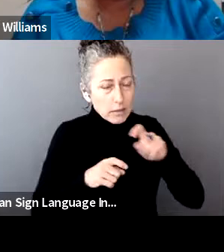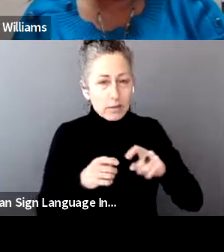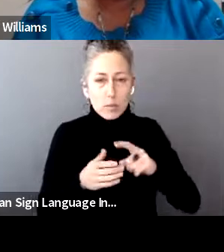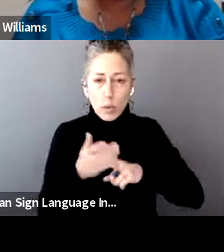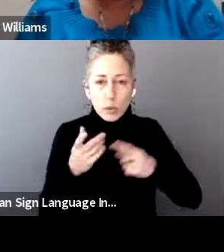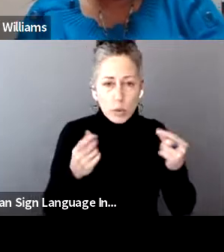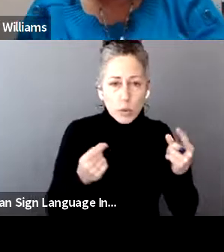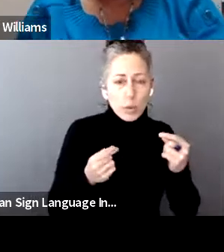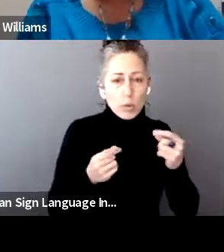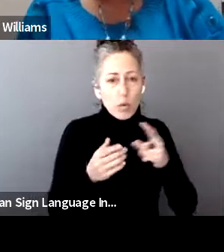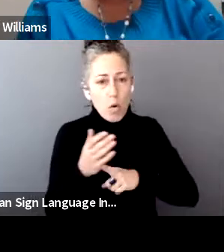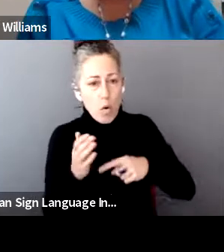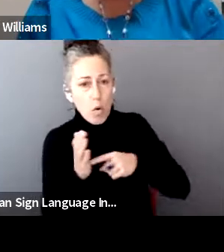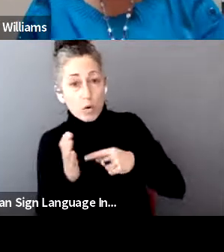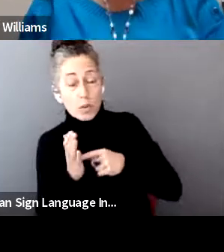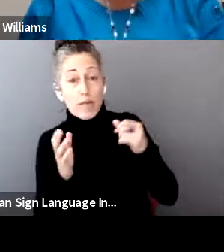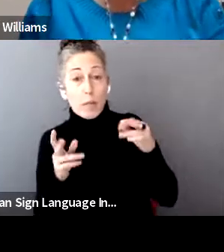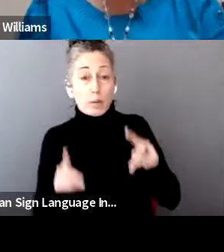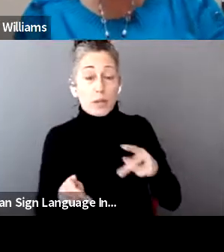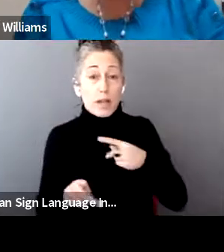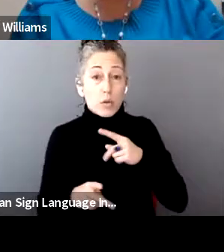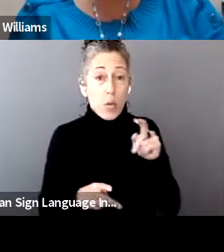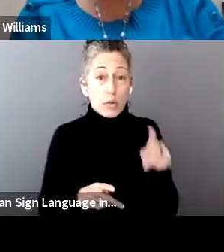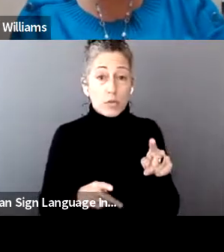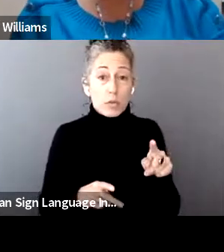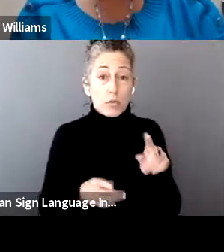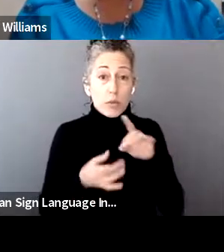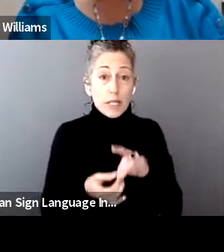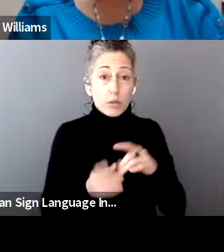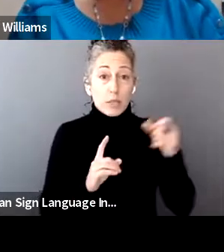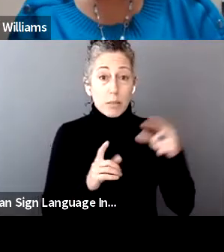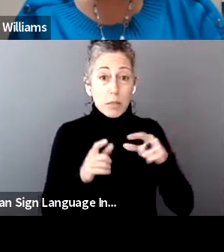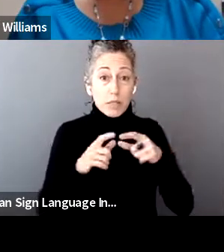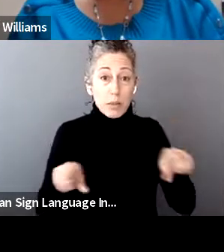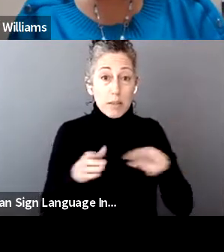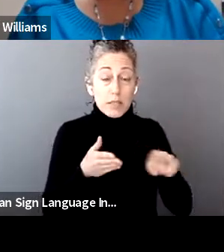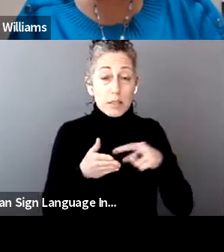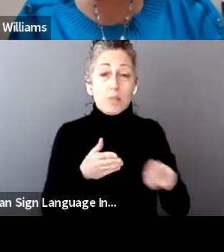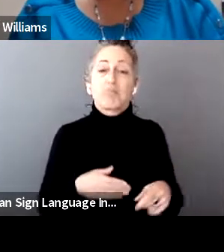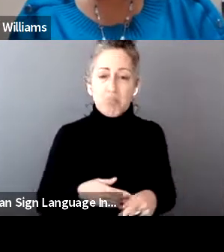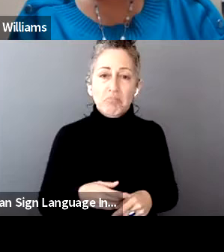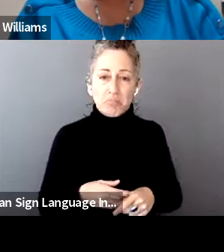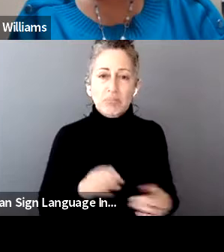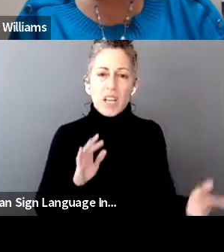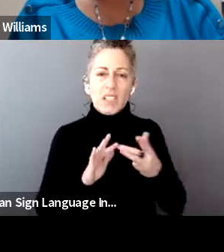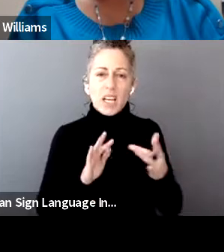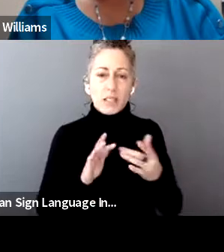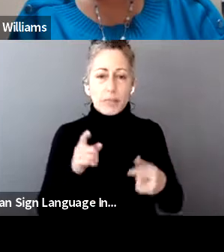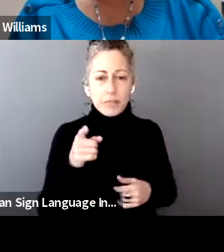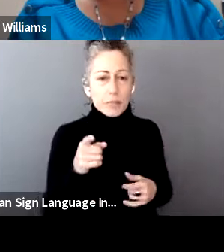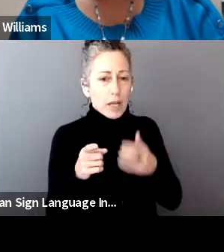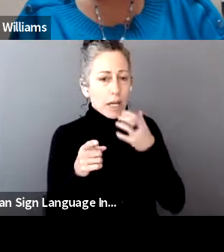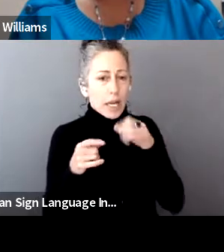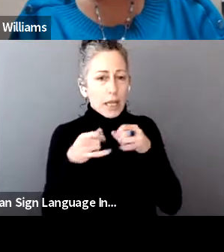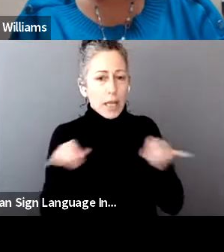So if somebody has a question like that, that's very stimulus payment specific, um, definitely feel free to reach out. And what's that hotline